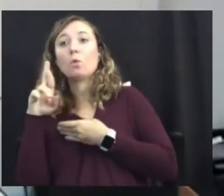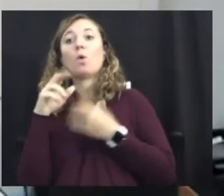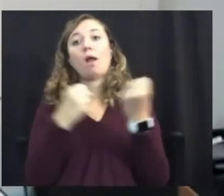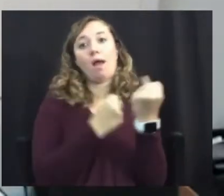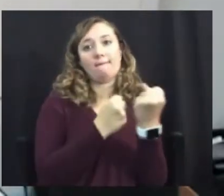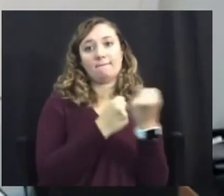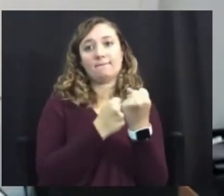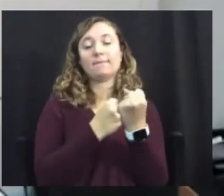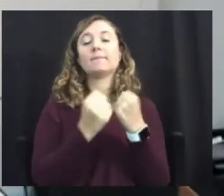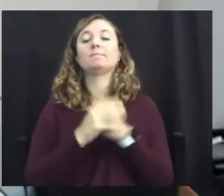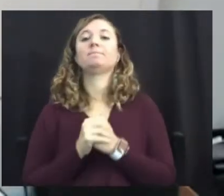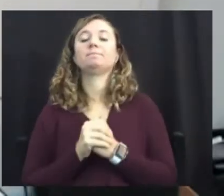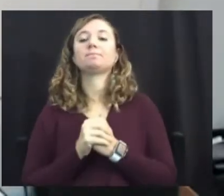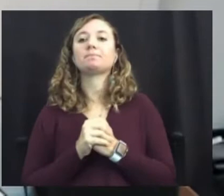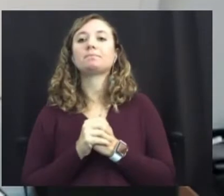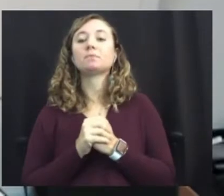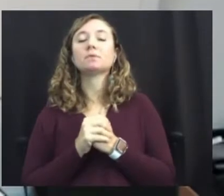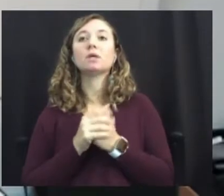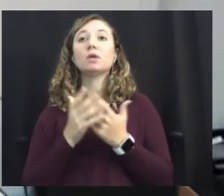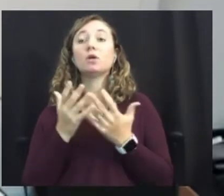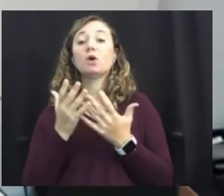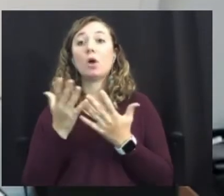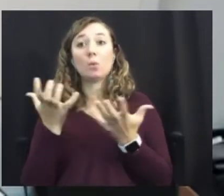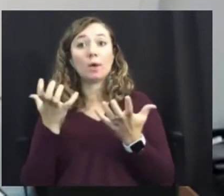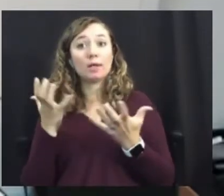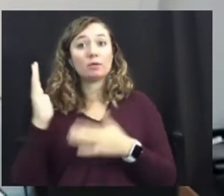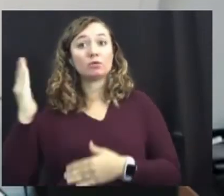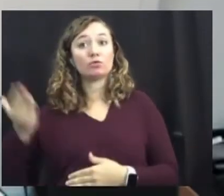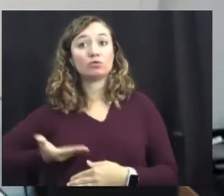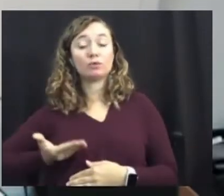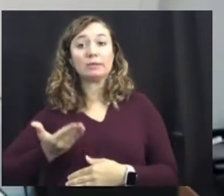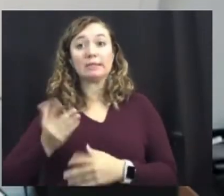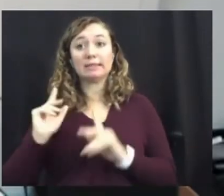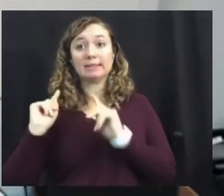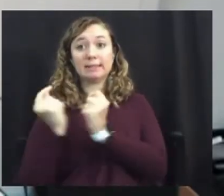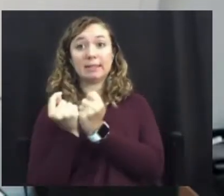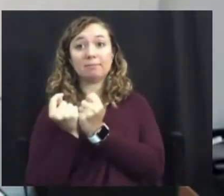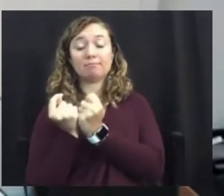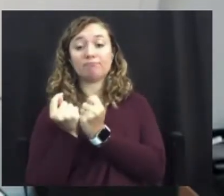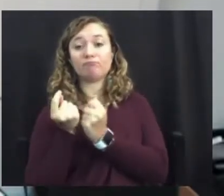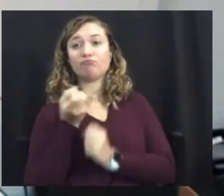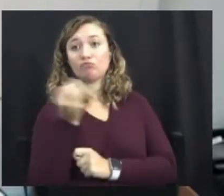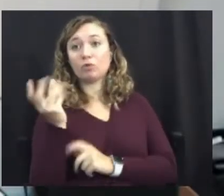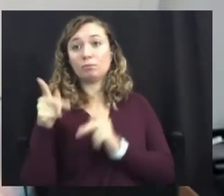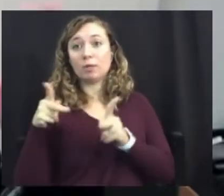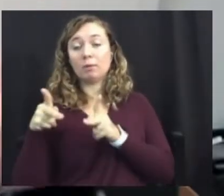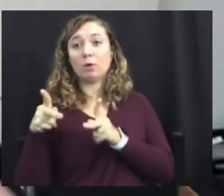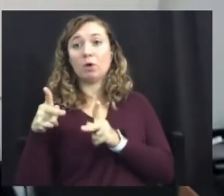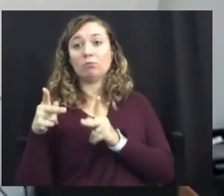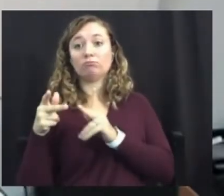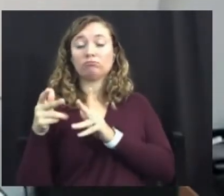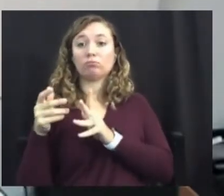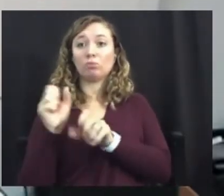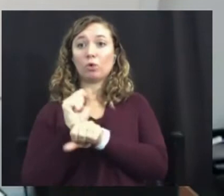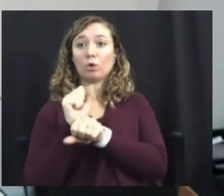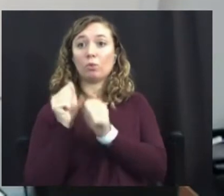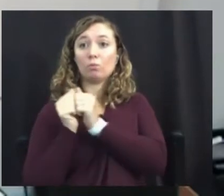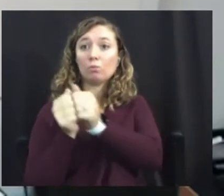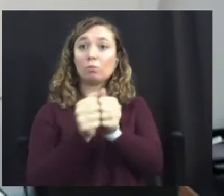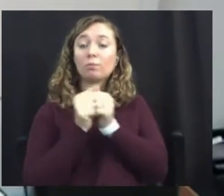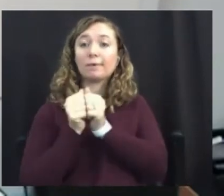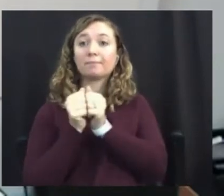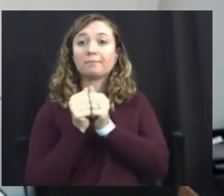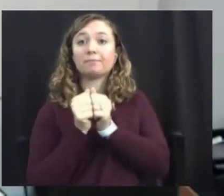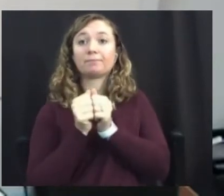I want to take a moment to introduce the team. There are several people working with us today in the background, and that